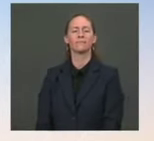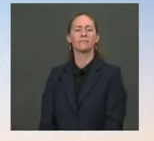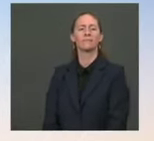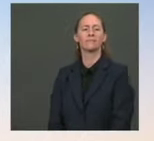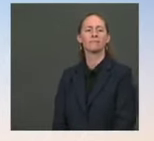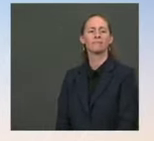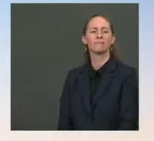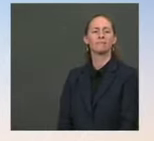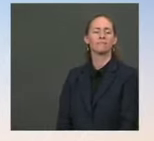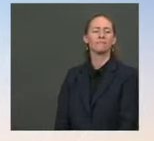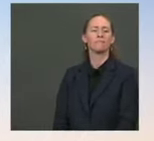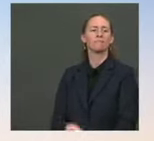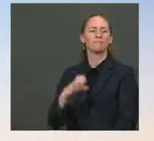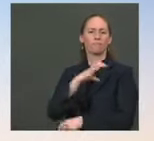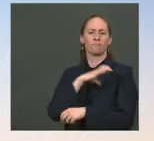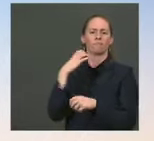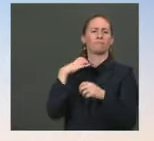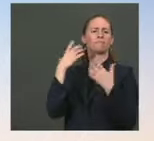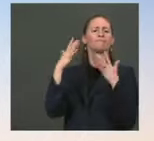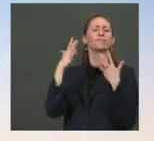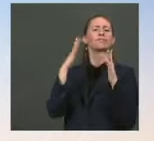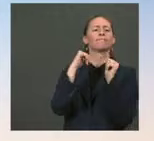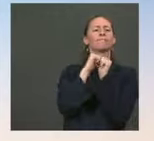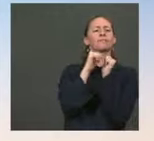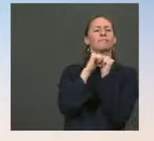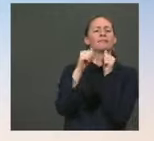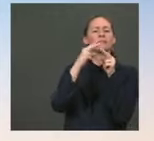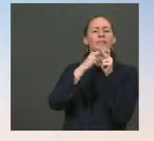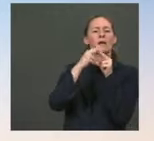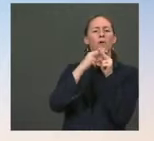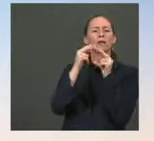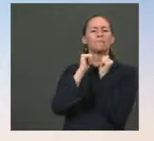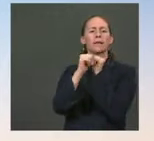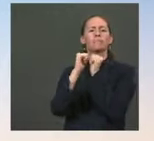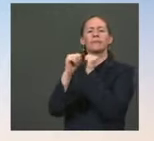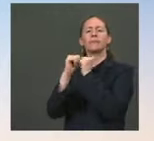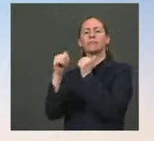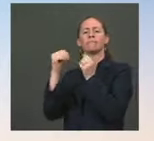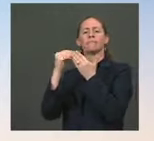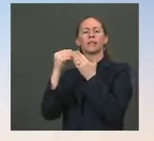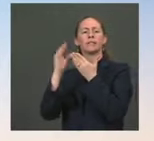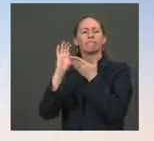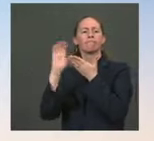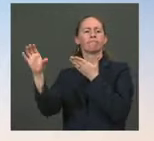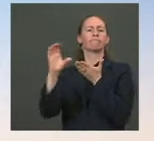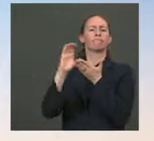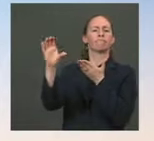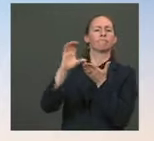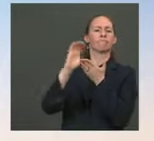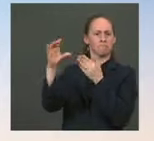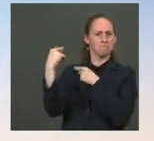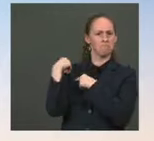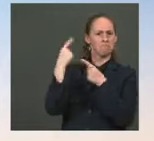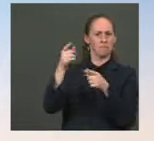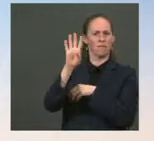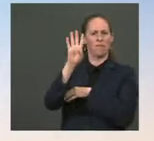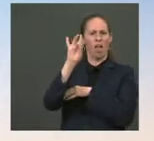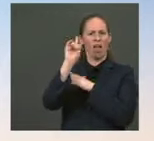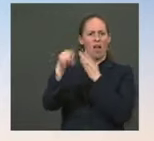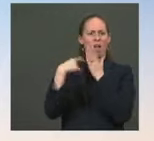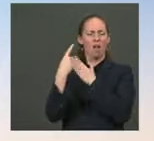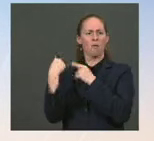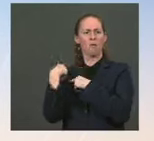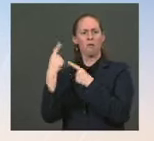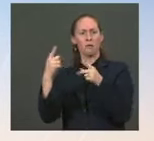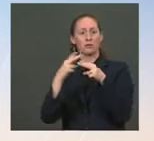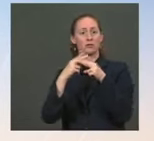countless short-term government funding measures. They have funded the government for 48 hours before. Wouldn't a short-term debt ceiling